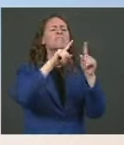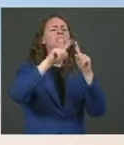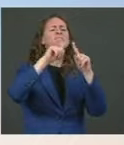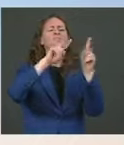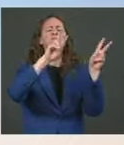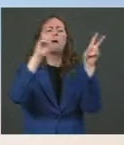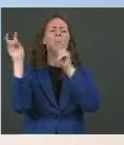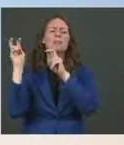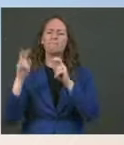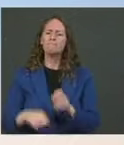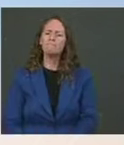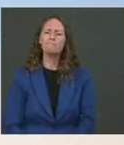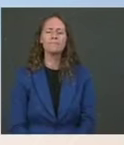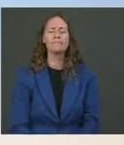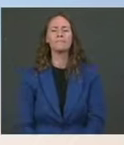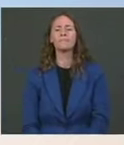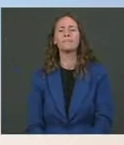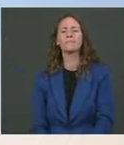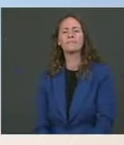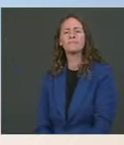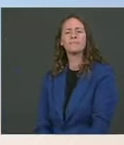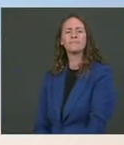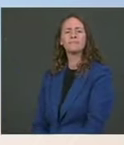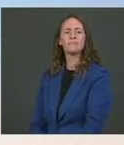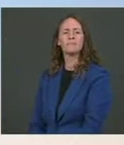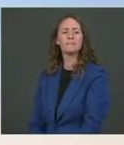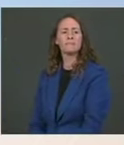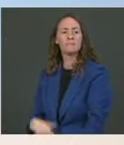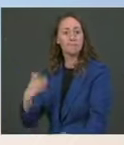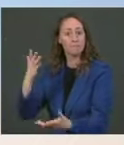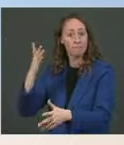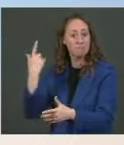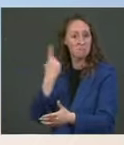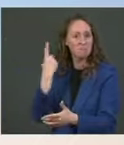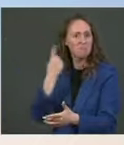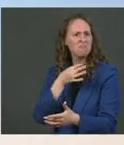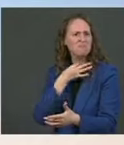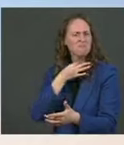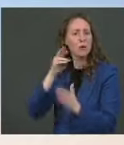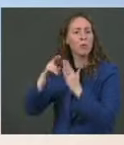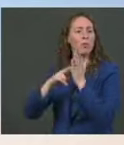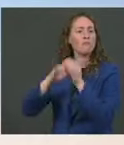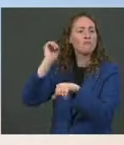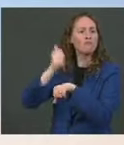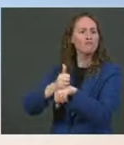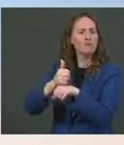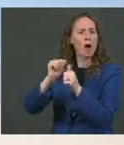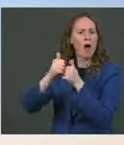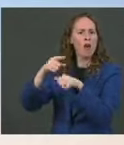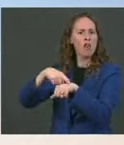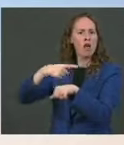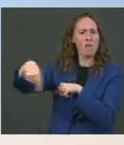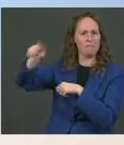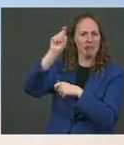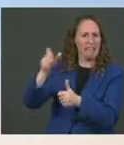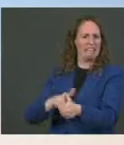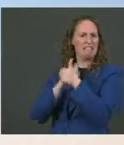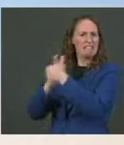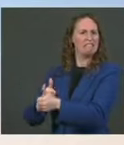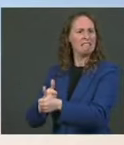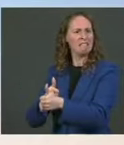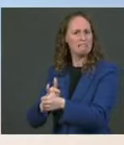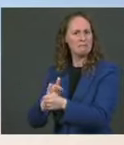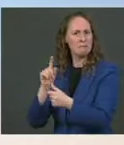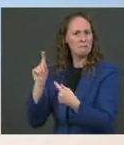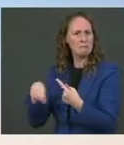After the rule is implemented, do you know how long companies will have to comply? Ms. Well, that will be, I believe,